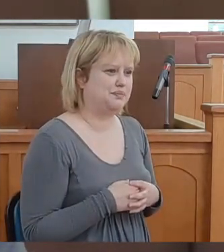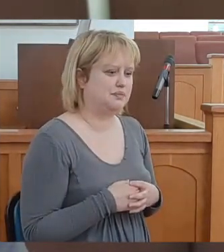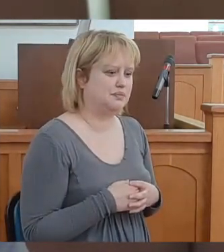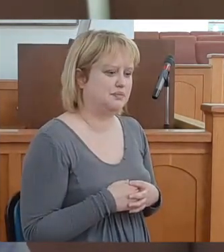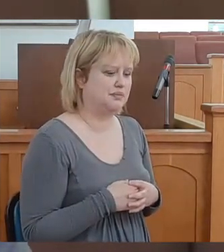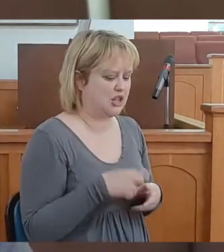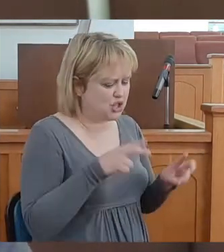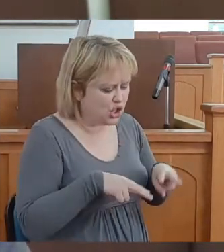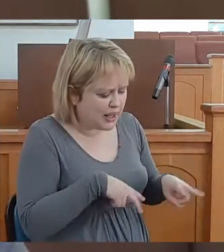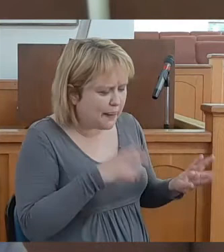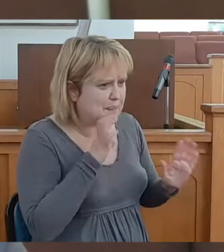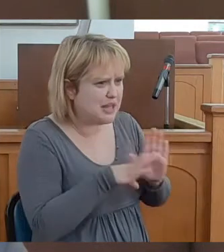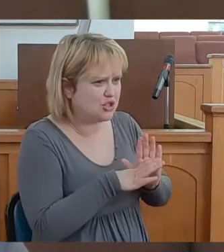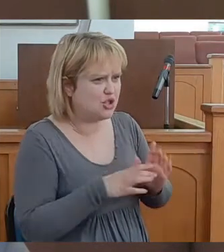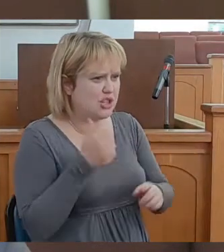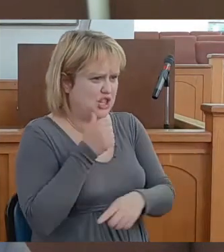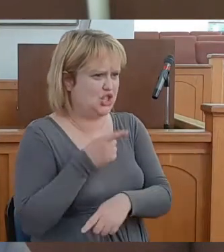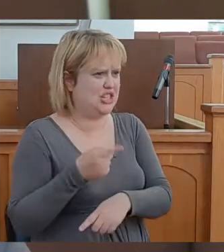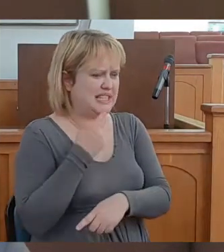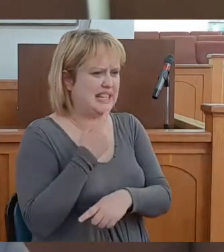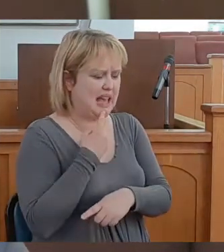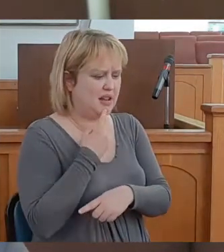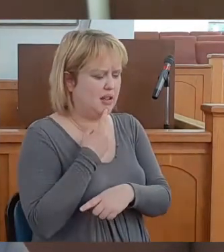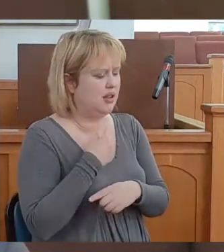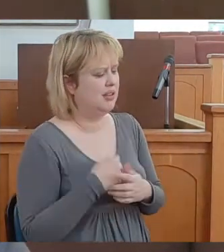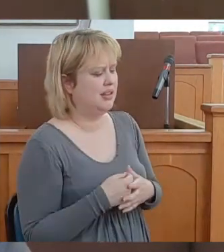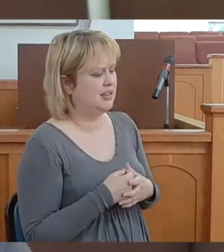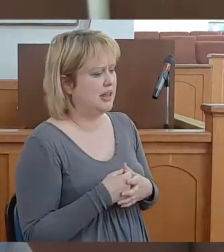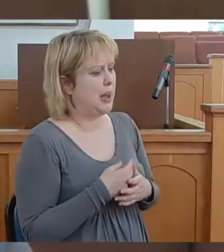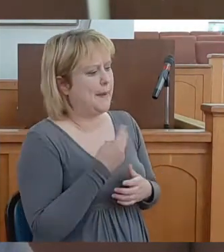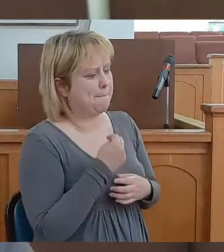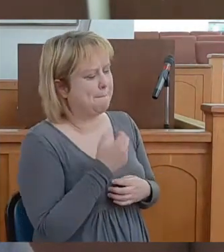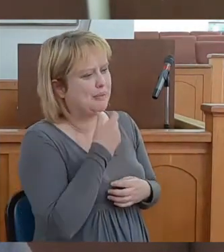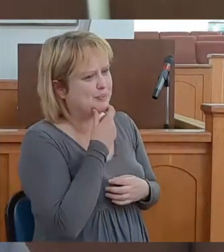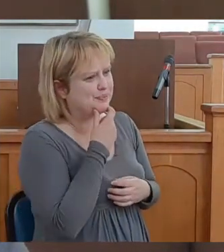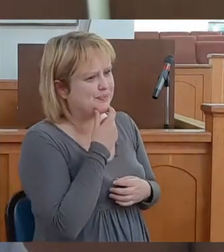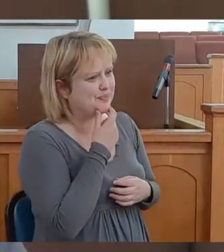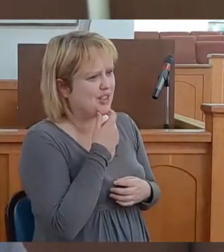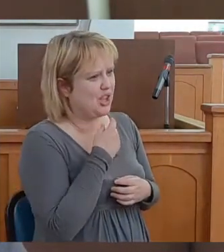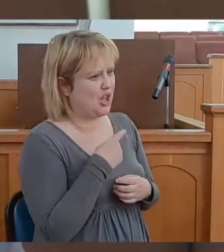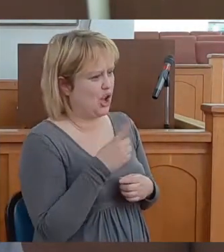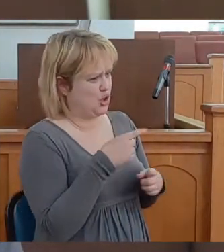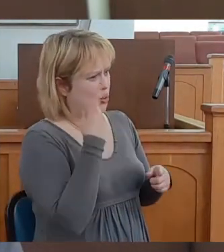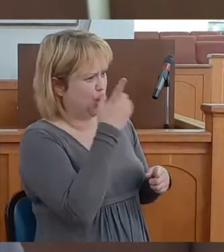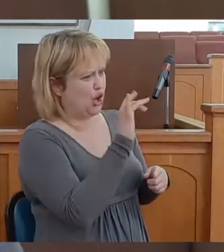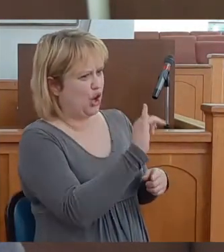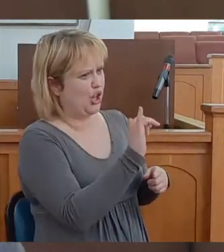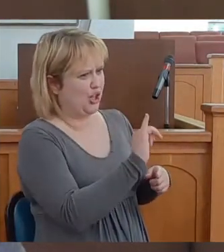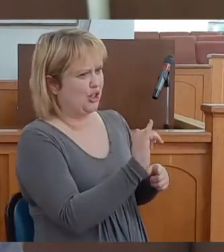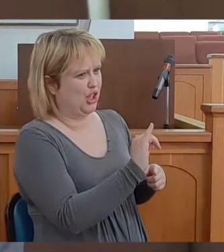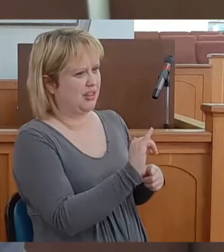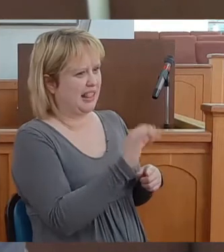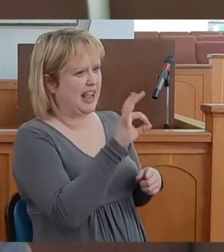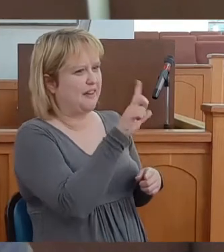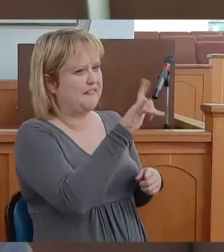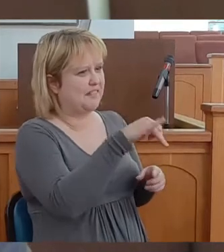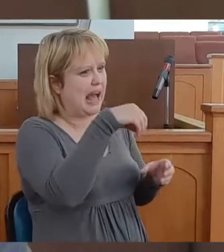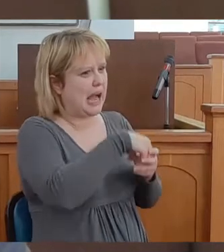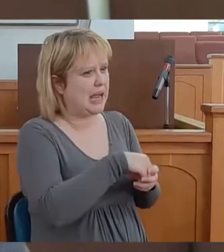She's looking she said huh are you gonna look like a fly in a bowl of milk?